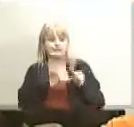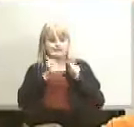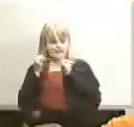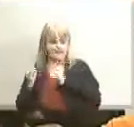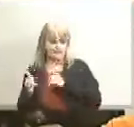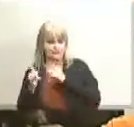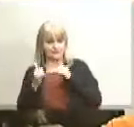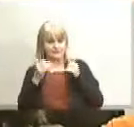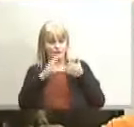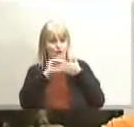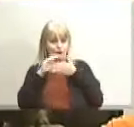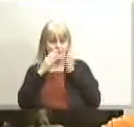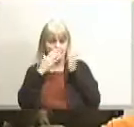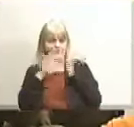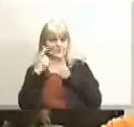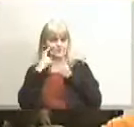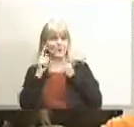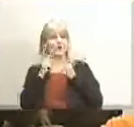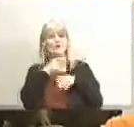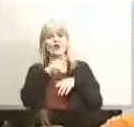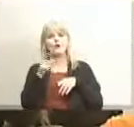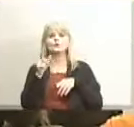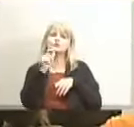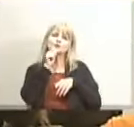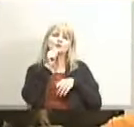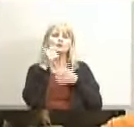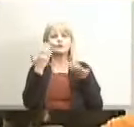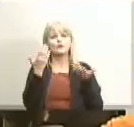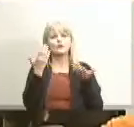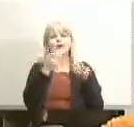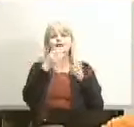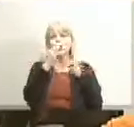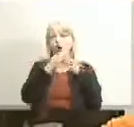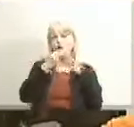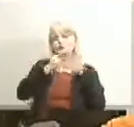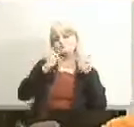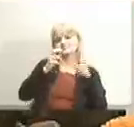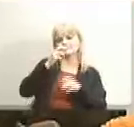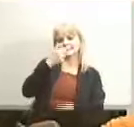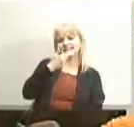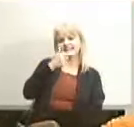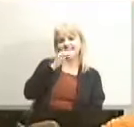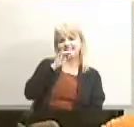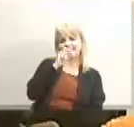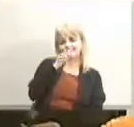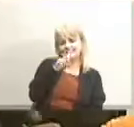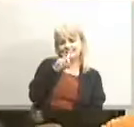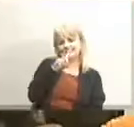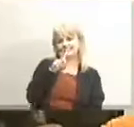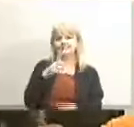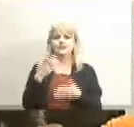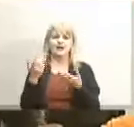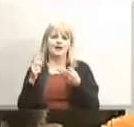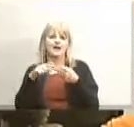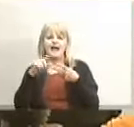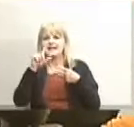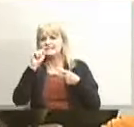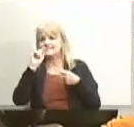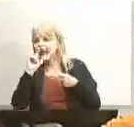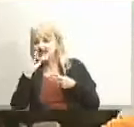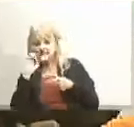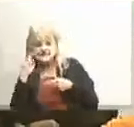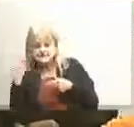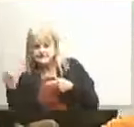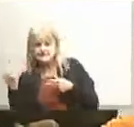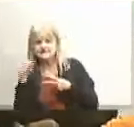gifted and talented especially the ones obviously that are you know if they're not proficient or distinguished i also wanted